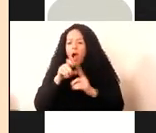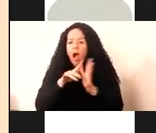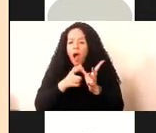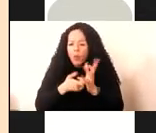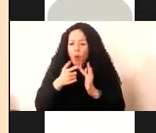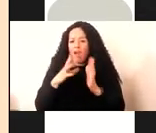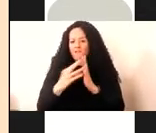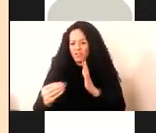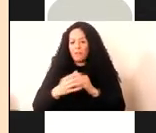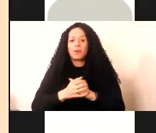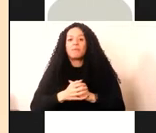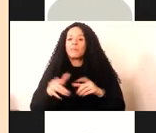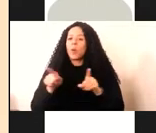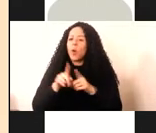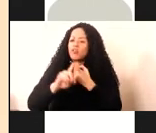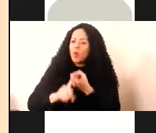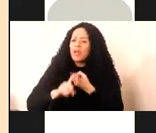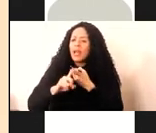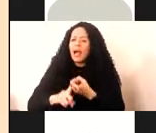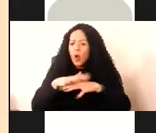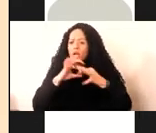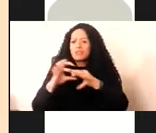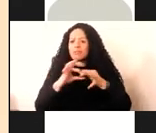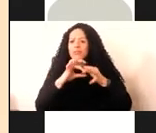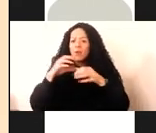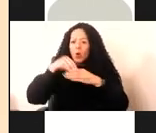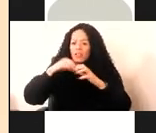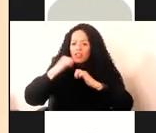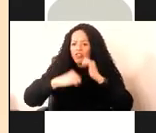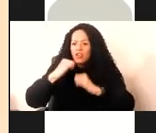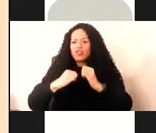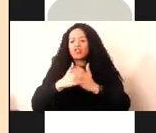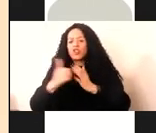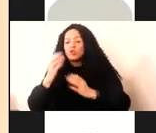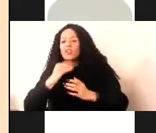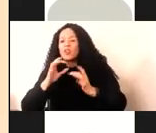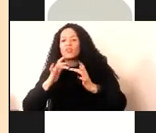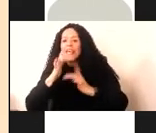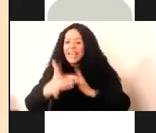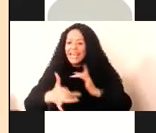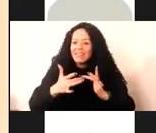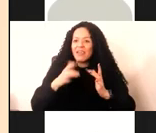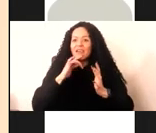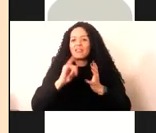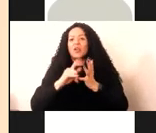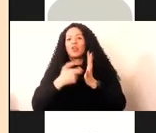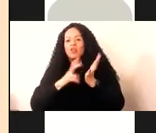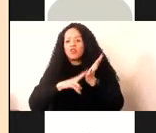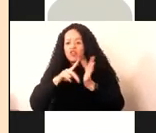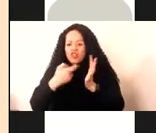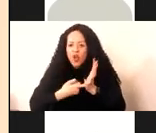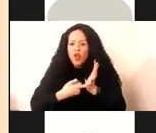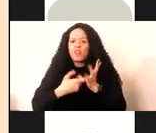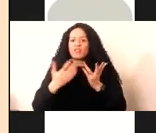They also rely heavily on networks and infrastructures comprising the internet, servers, open